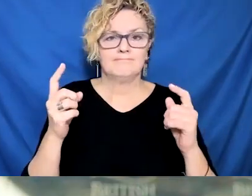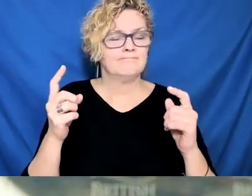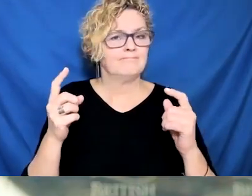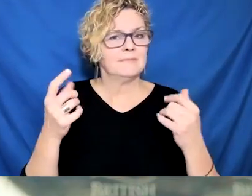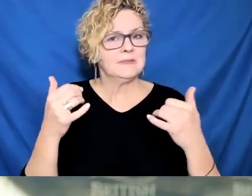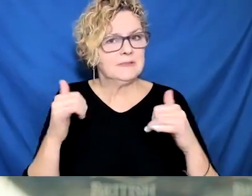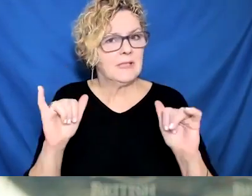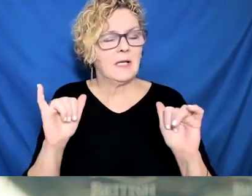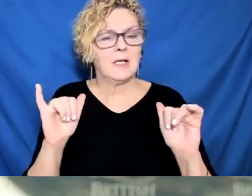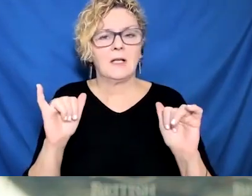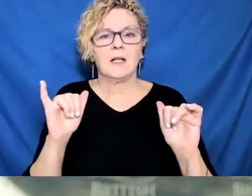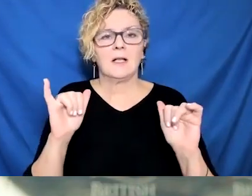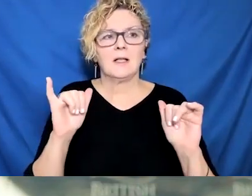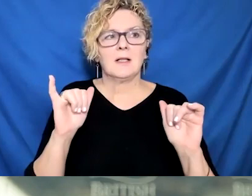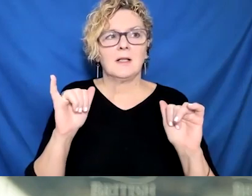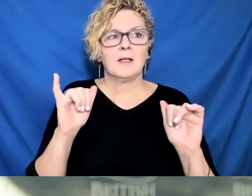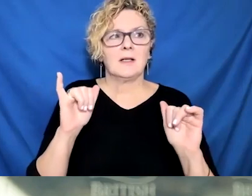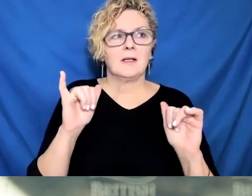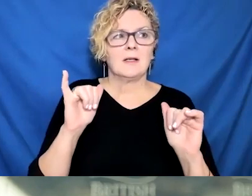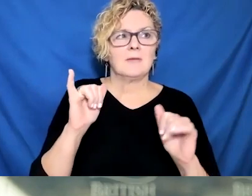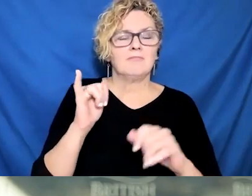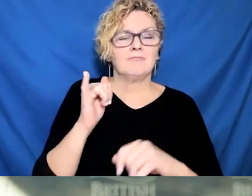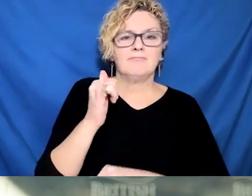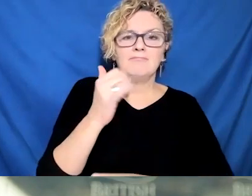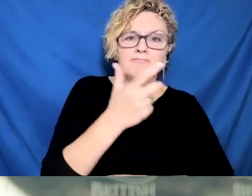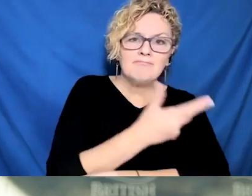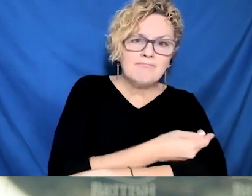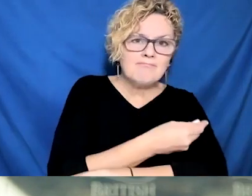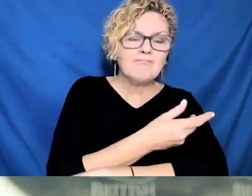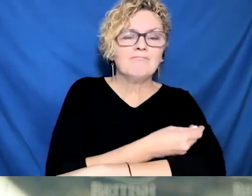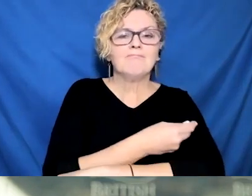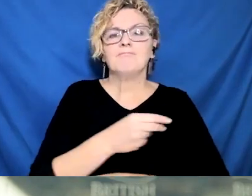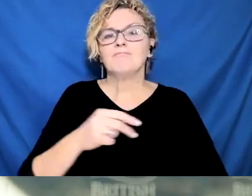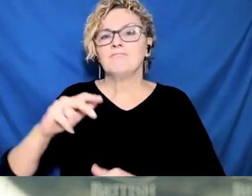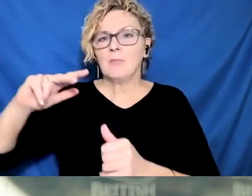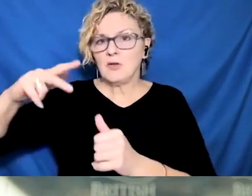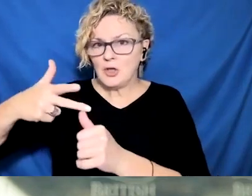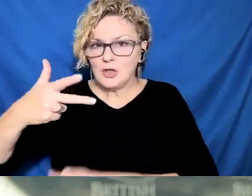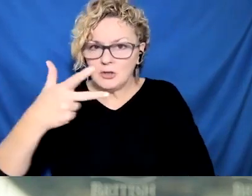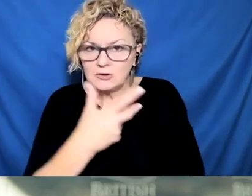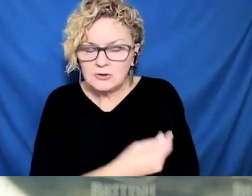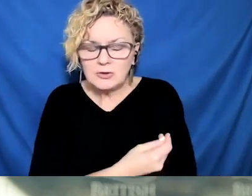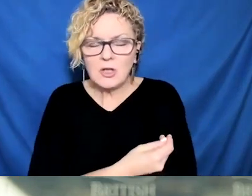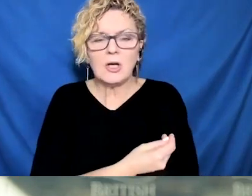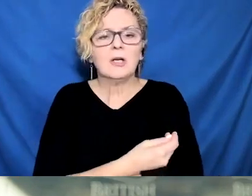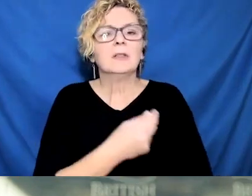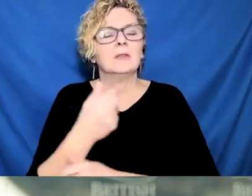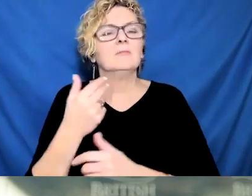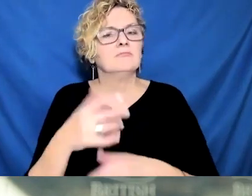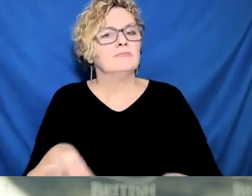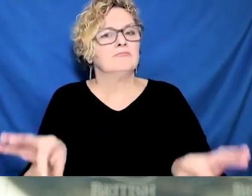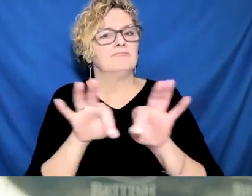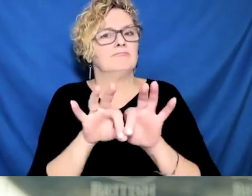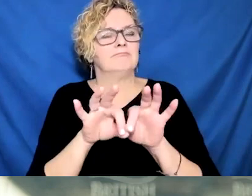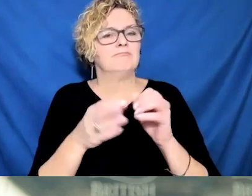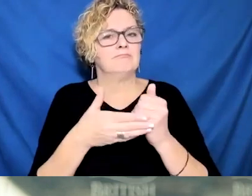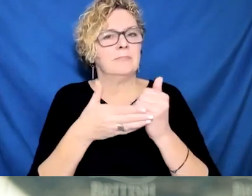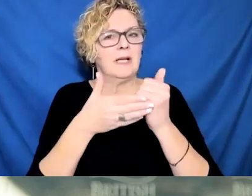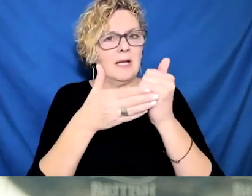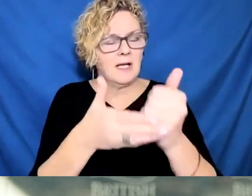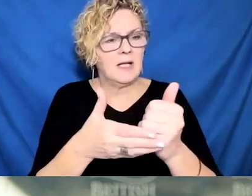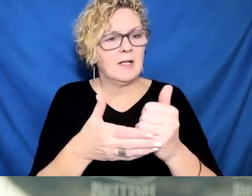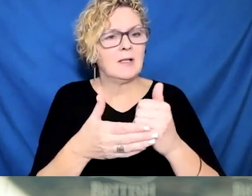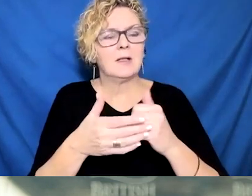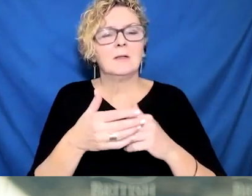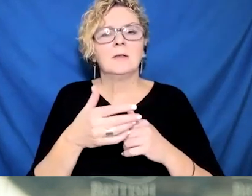Thank very much, Dr. Henry. And I wanted to just say give a few updates on the impact of sickness on our healthcare